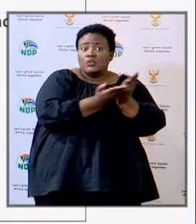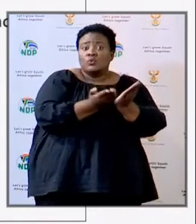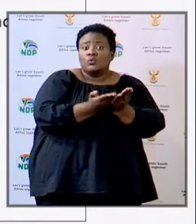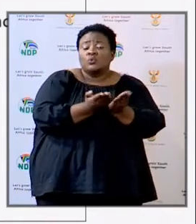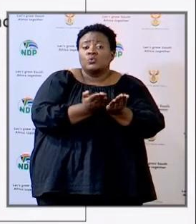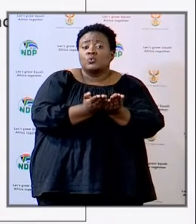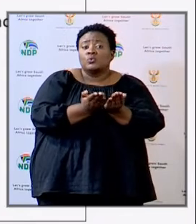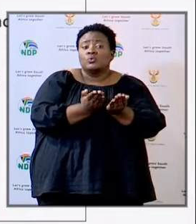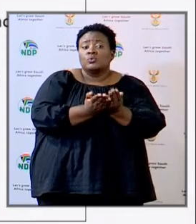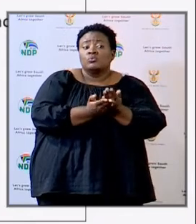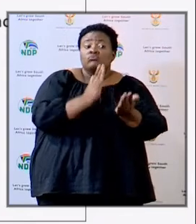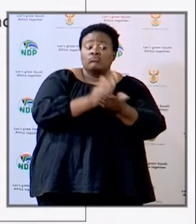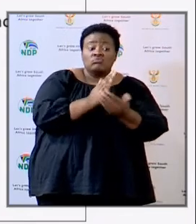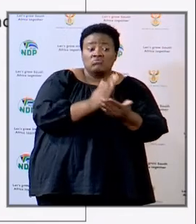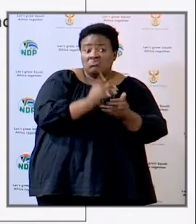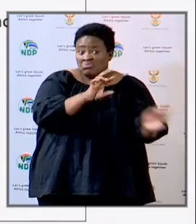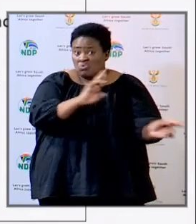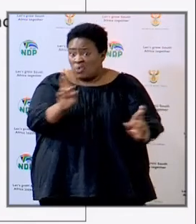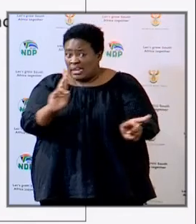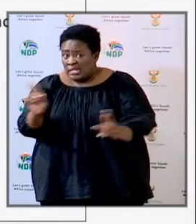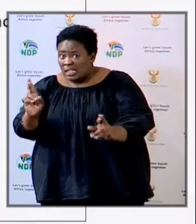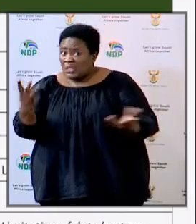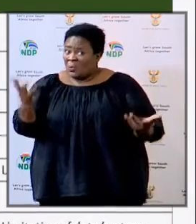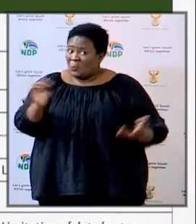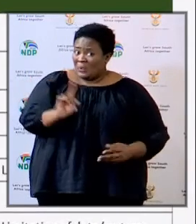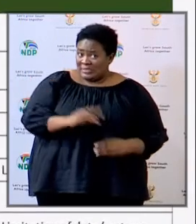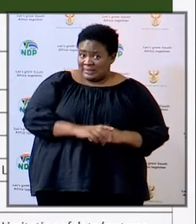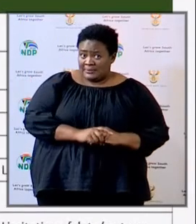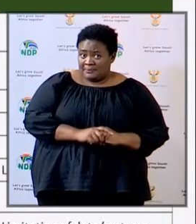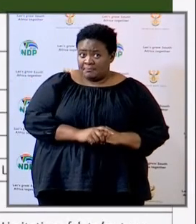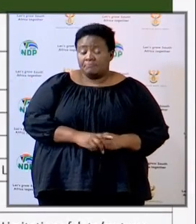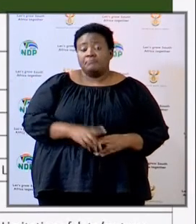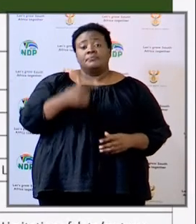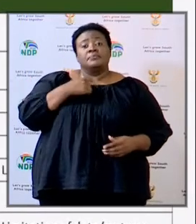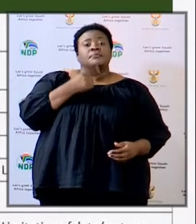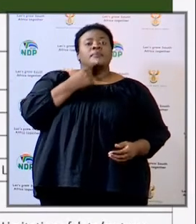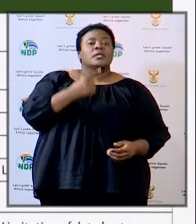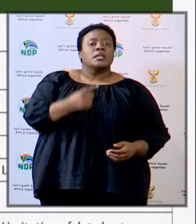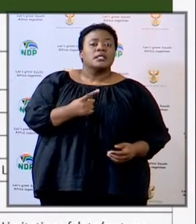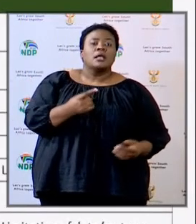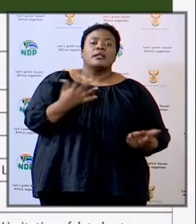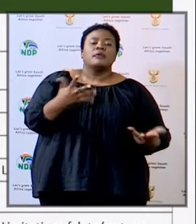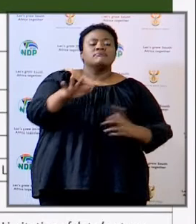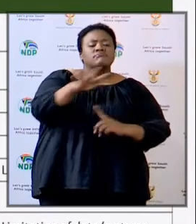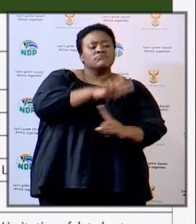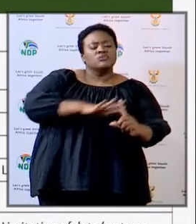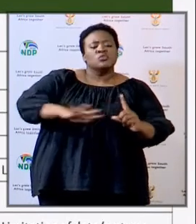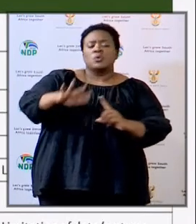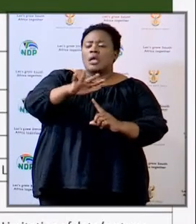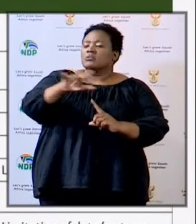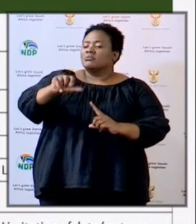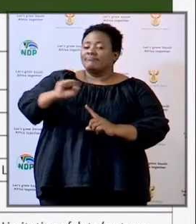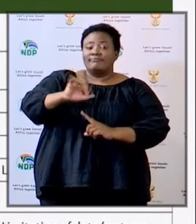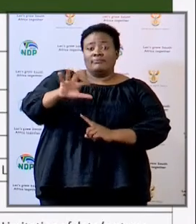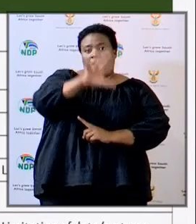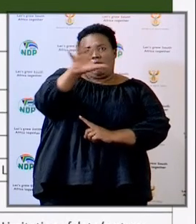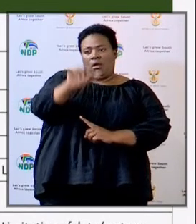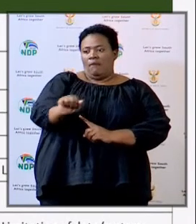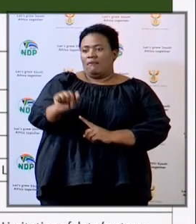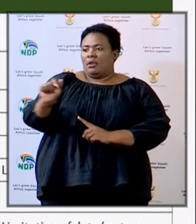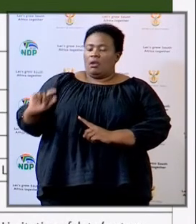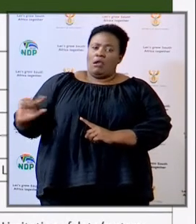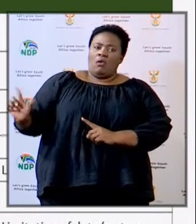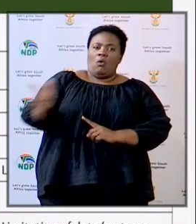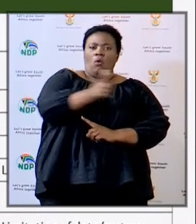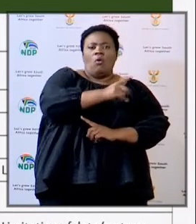to ready themselves for the reopening. As I said, the situation across the country has